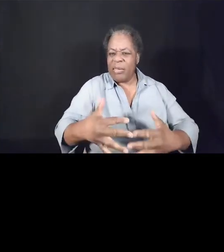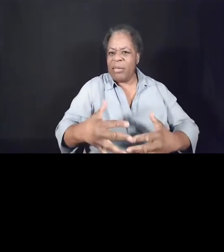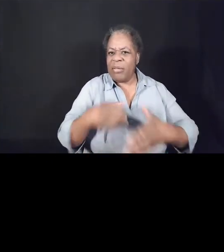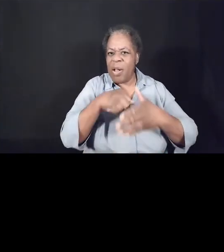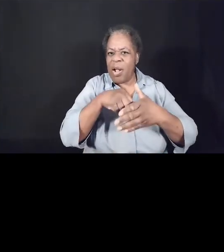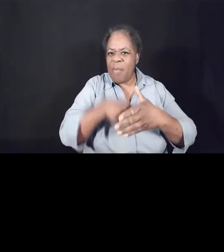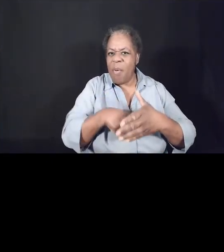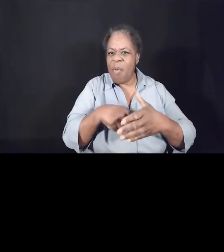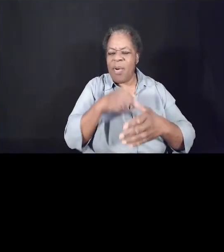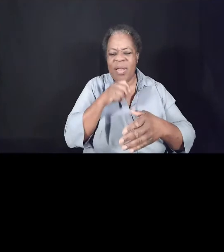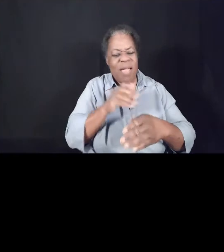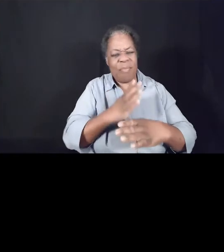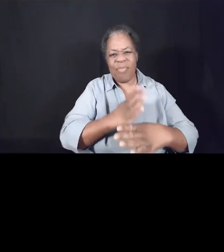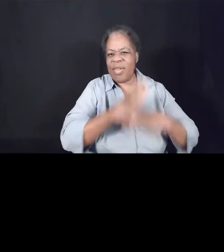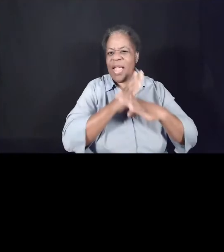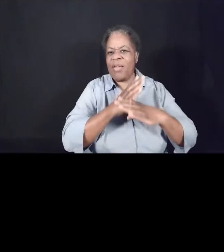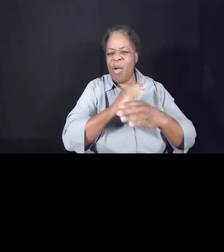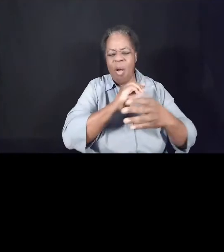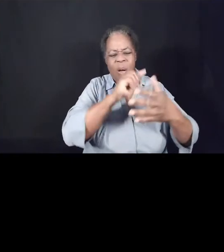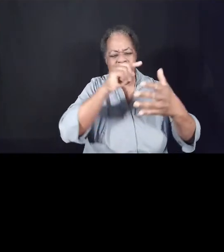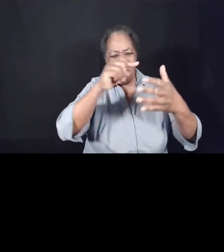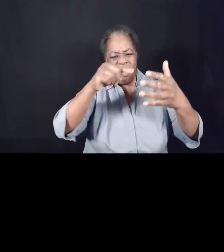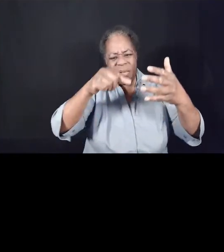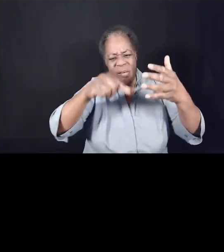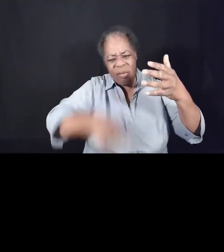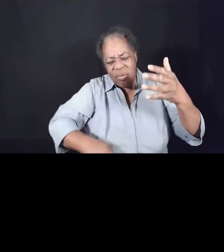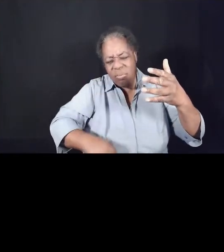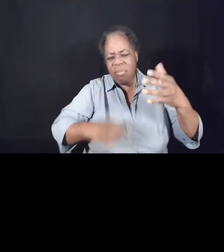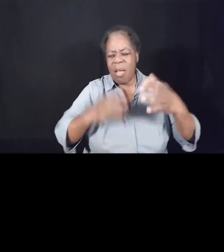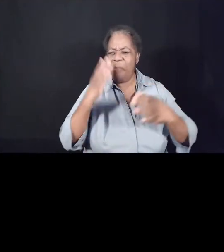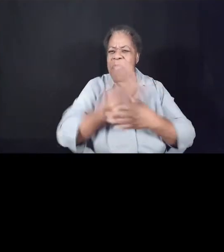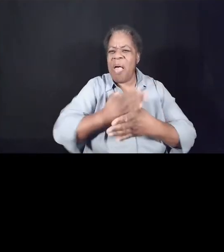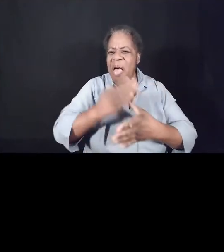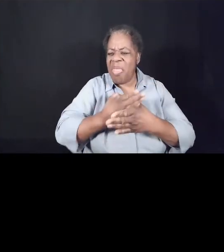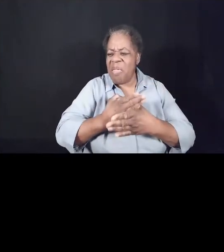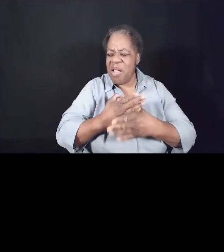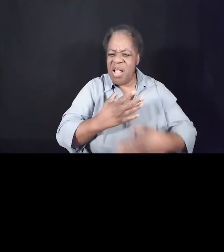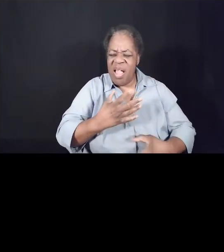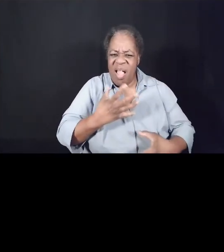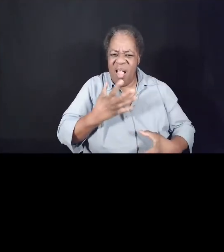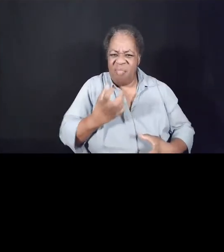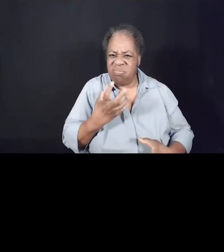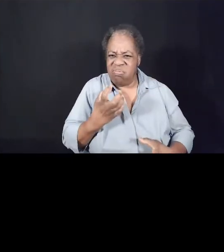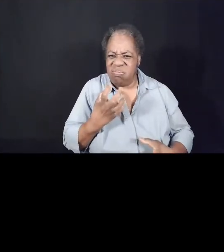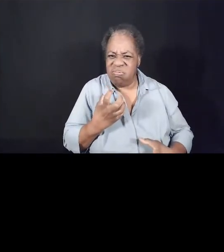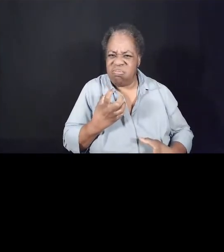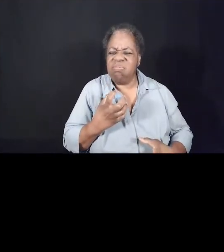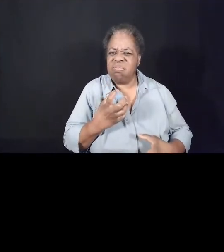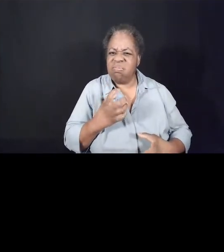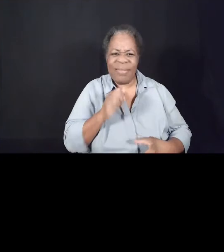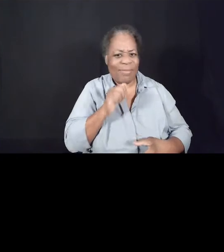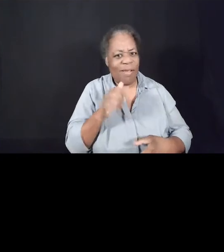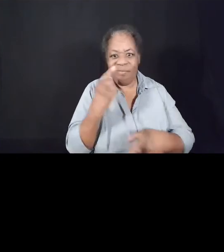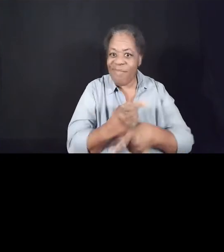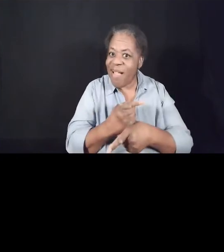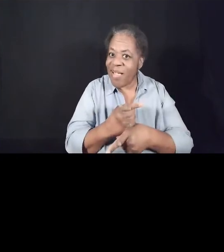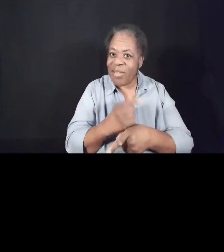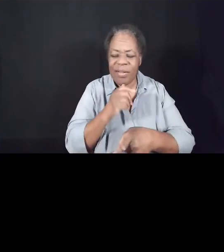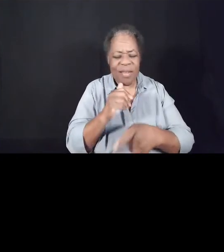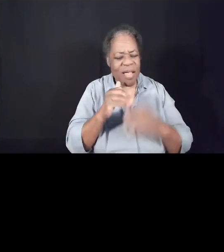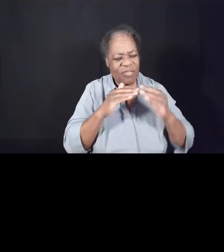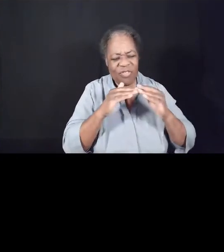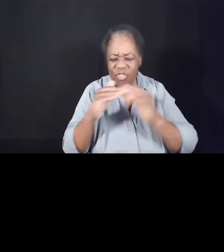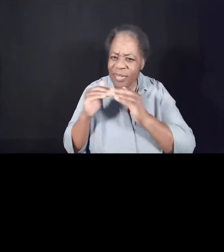And all of that bothers us. It makes us mad. And it should because it's not right. It's not just.